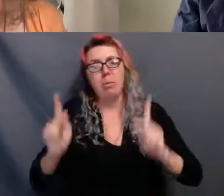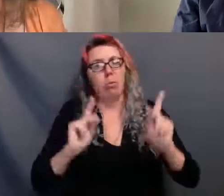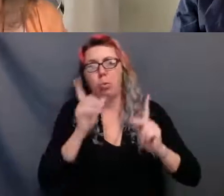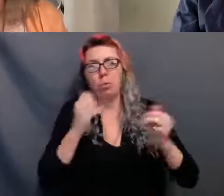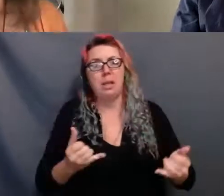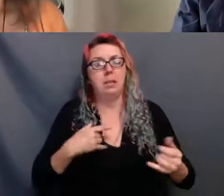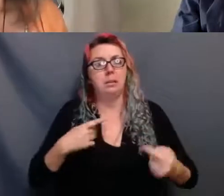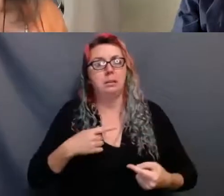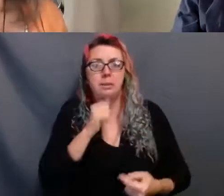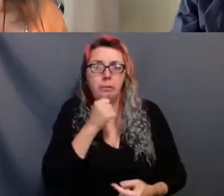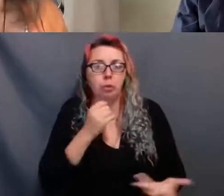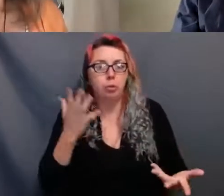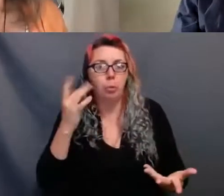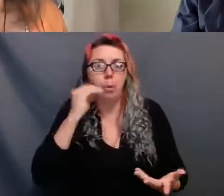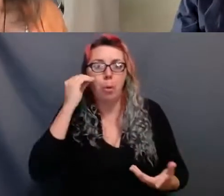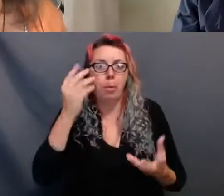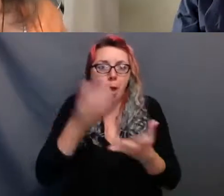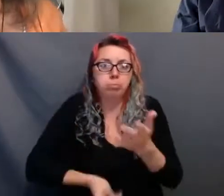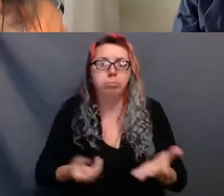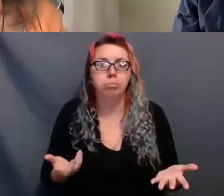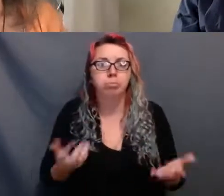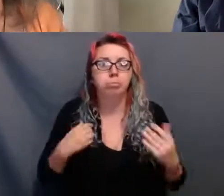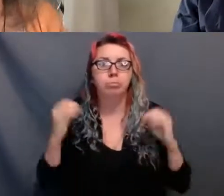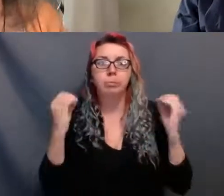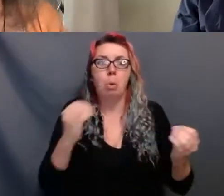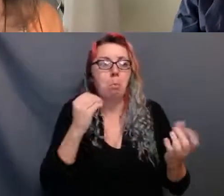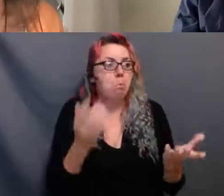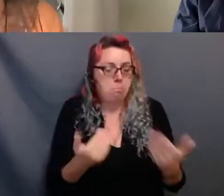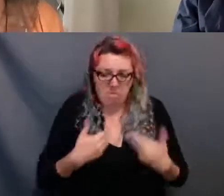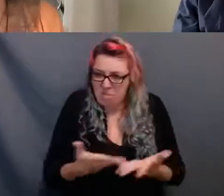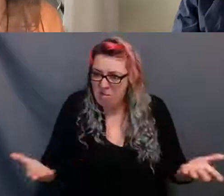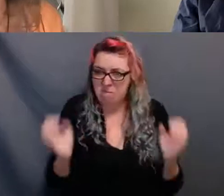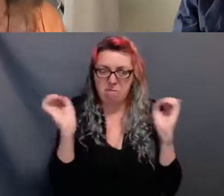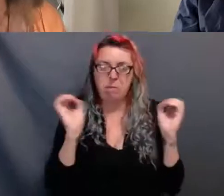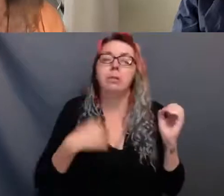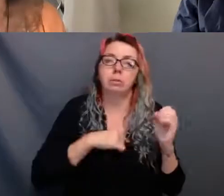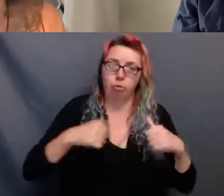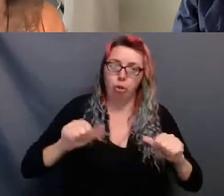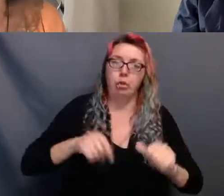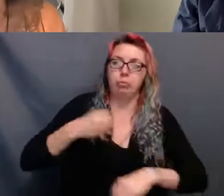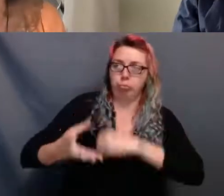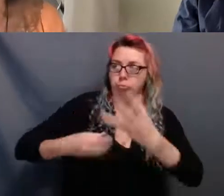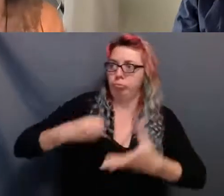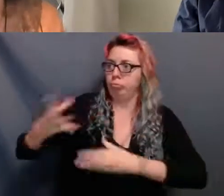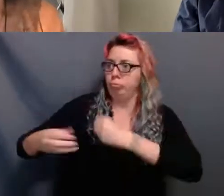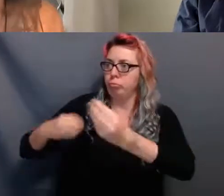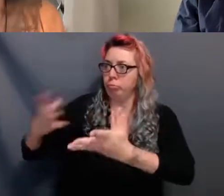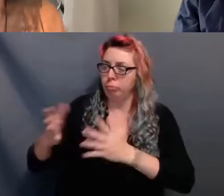I bring the reality of this calamity to this conversation because it is the context under which I am here today.